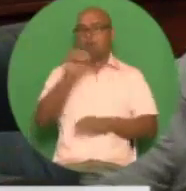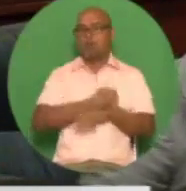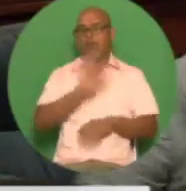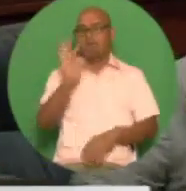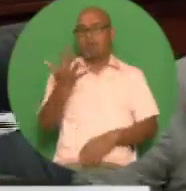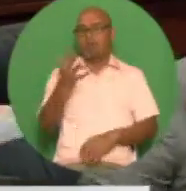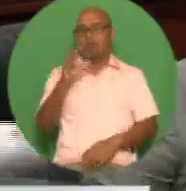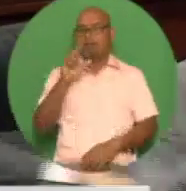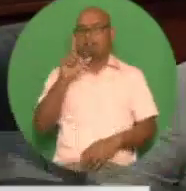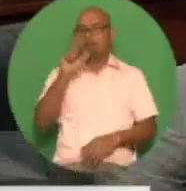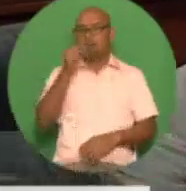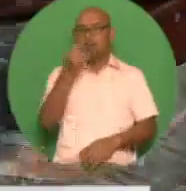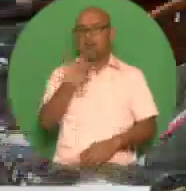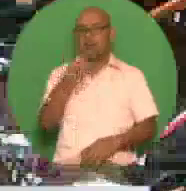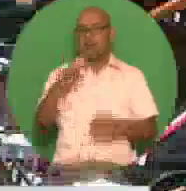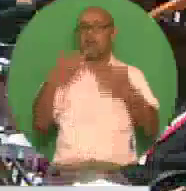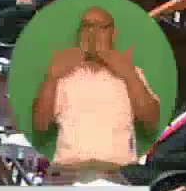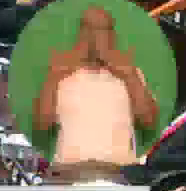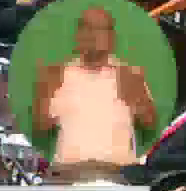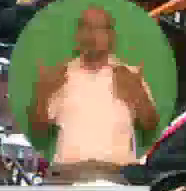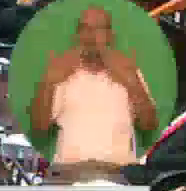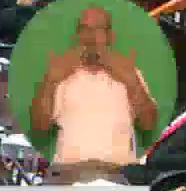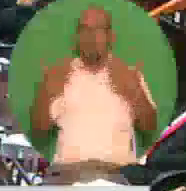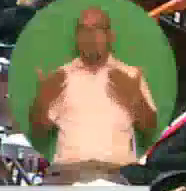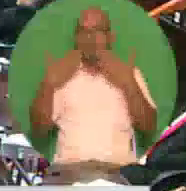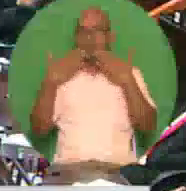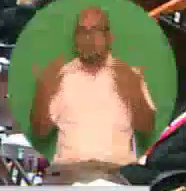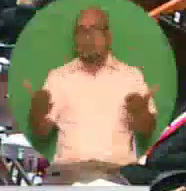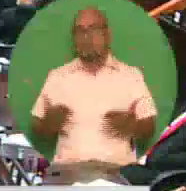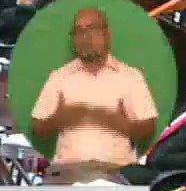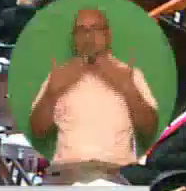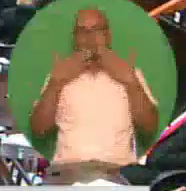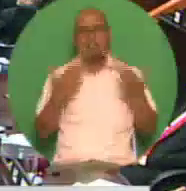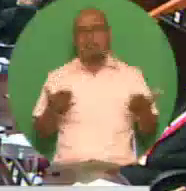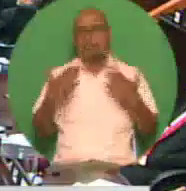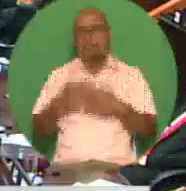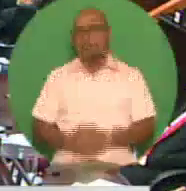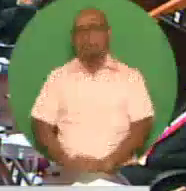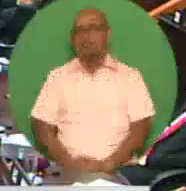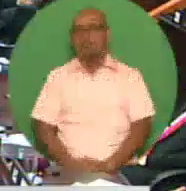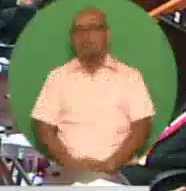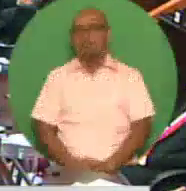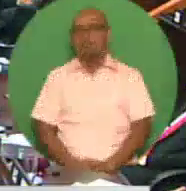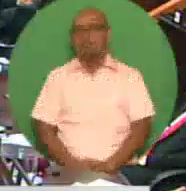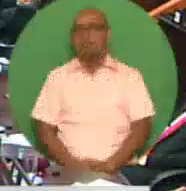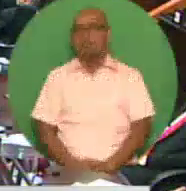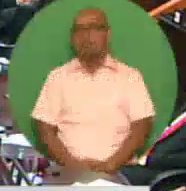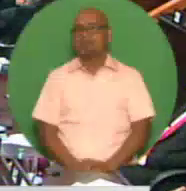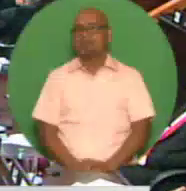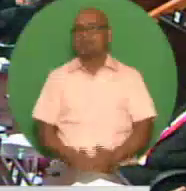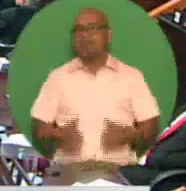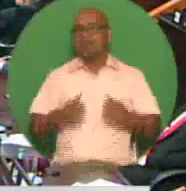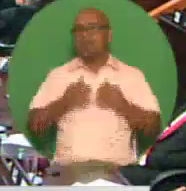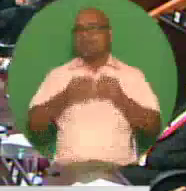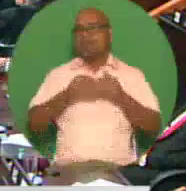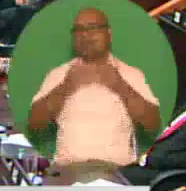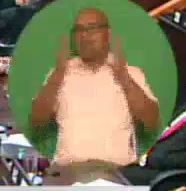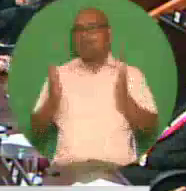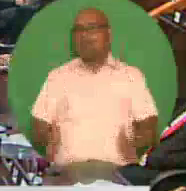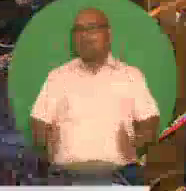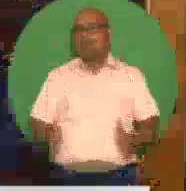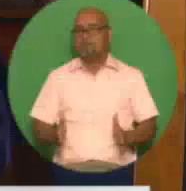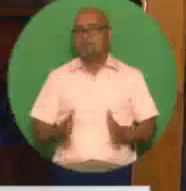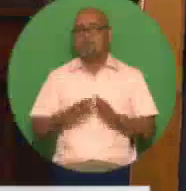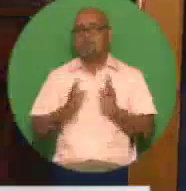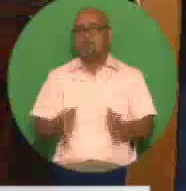i thank you madam speaker leader of the house one 10 a.m the leader will leader of the house thank you very kindly madam